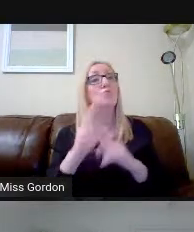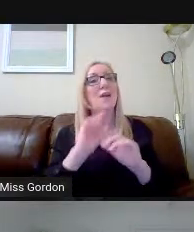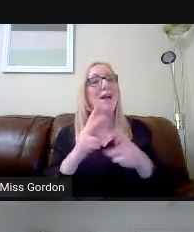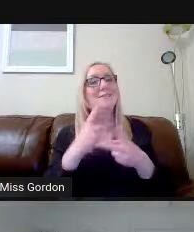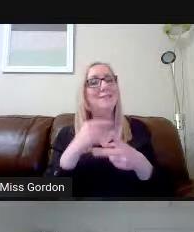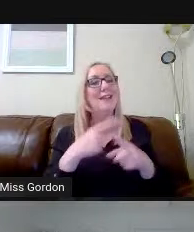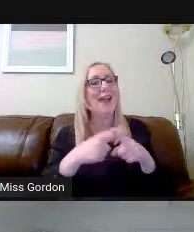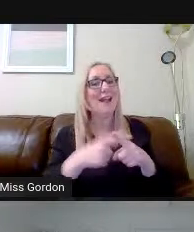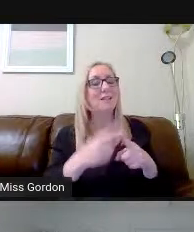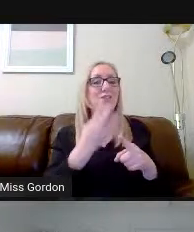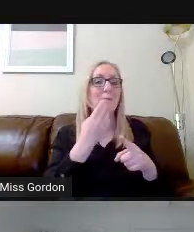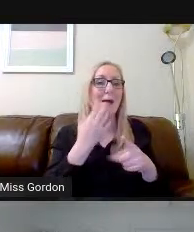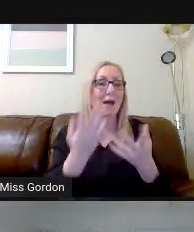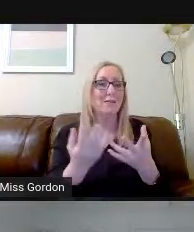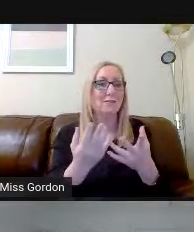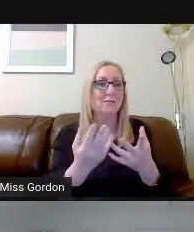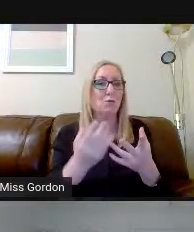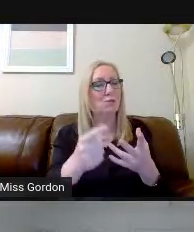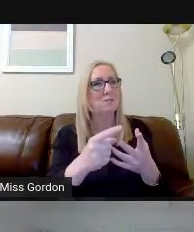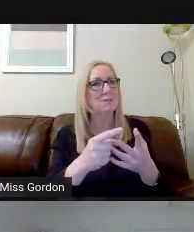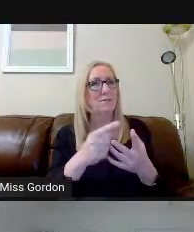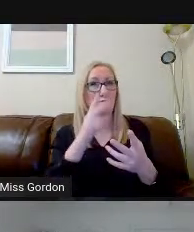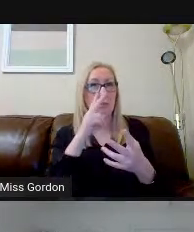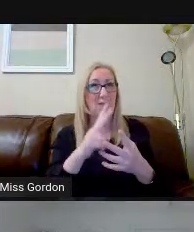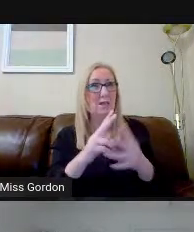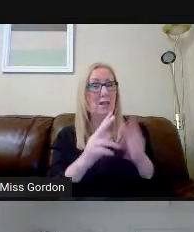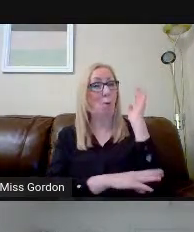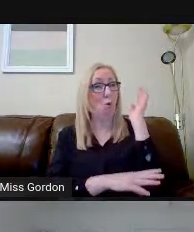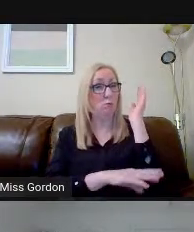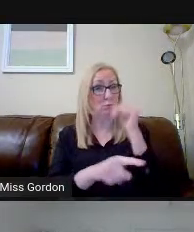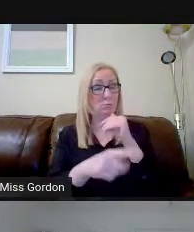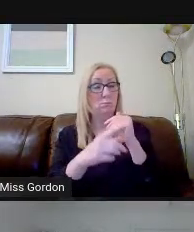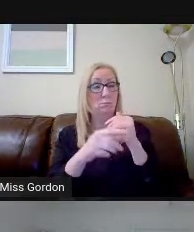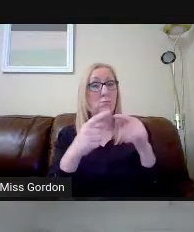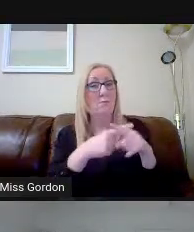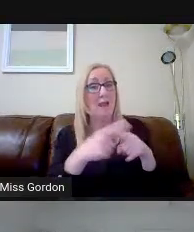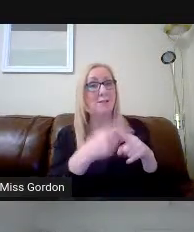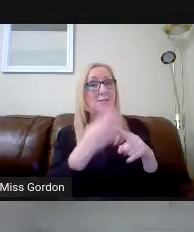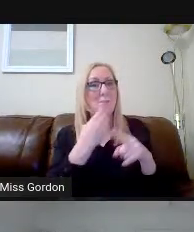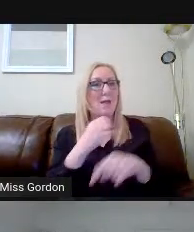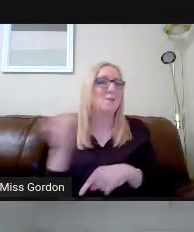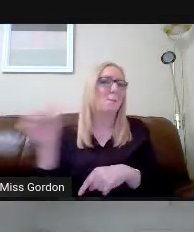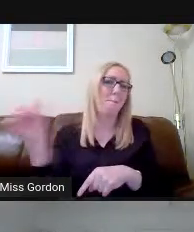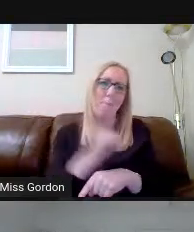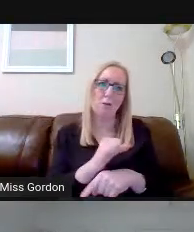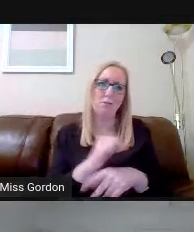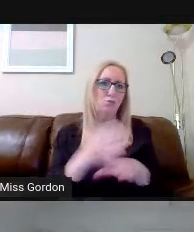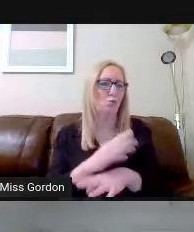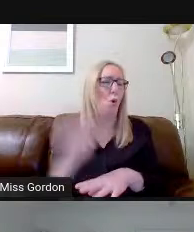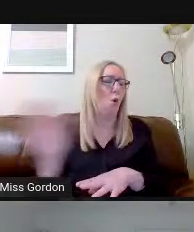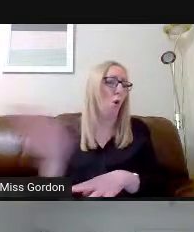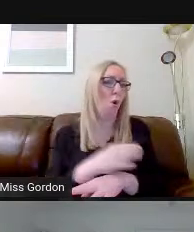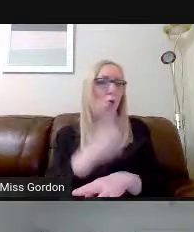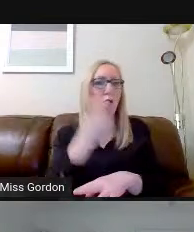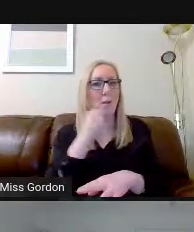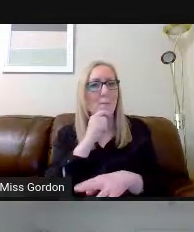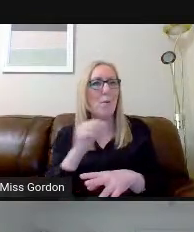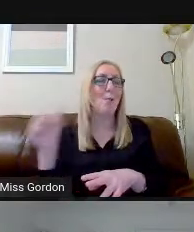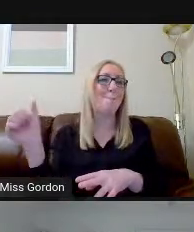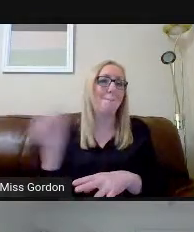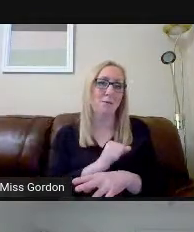But that's a said, if you look at the bottom there, English and maths are mentioned under the compulsory subjects. Every young person studies English and maths.